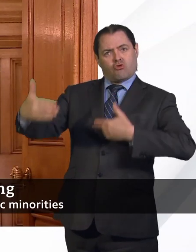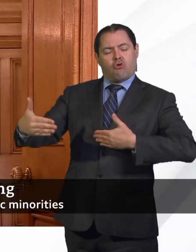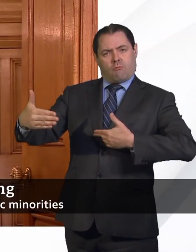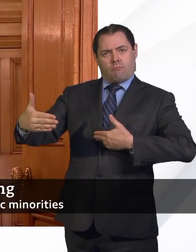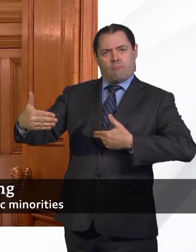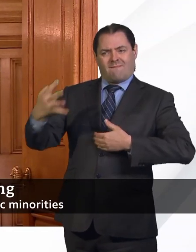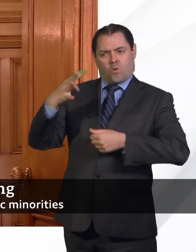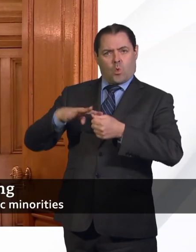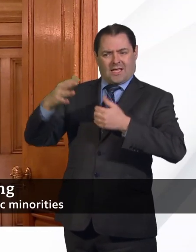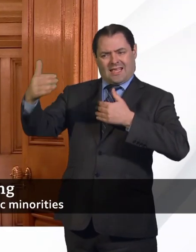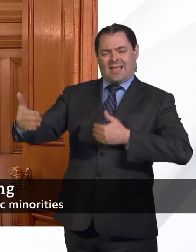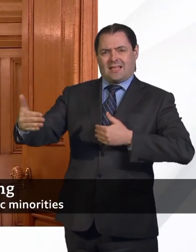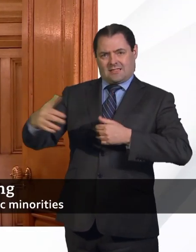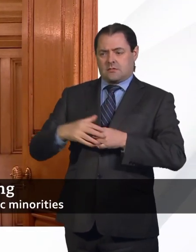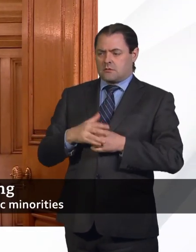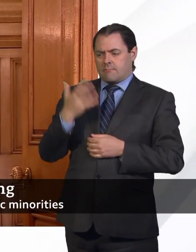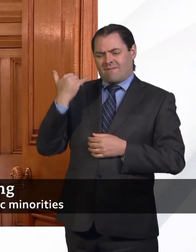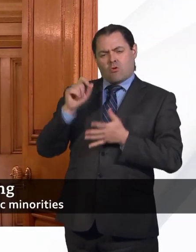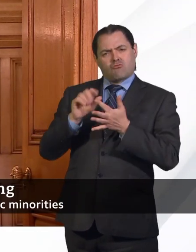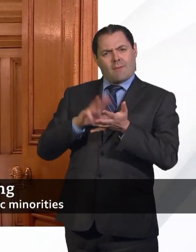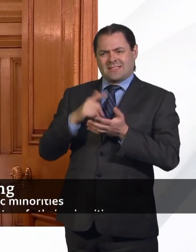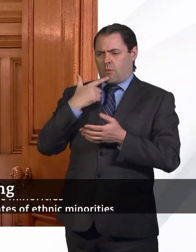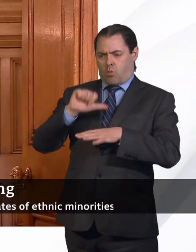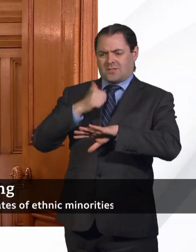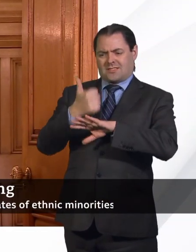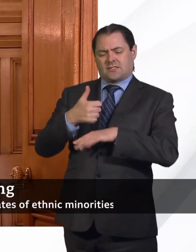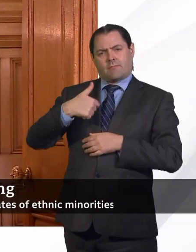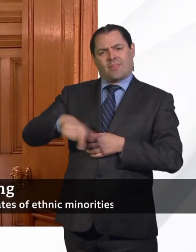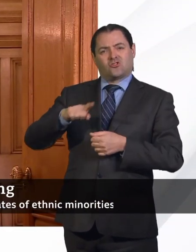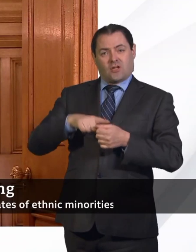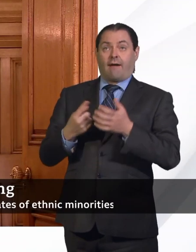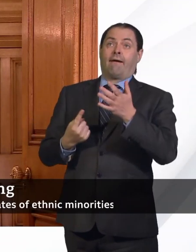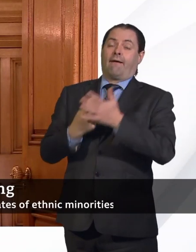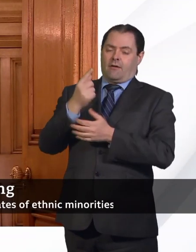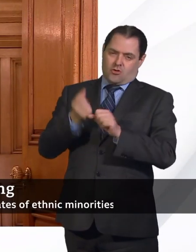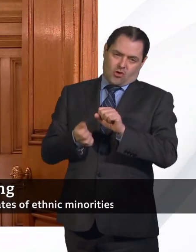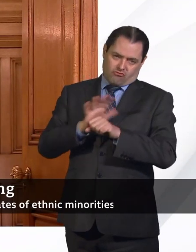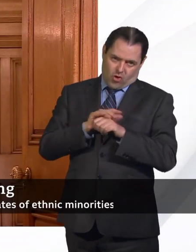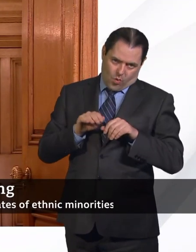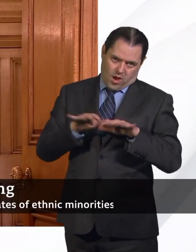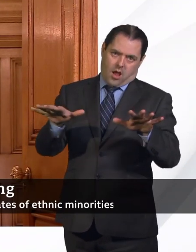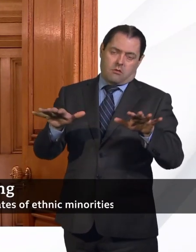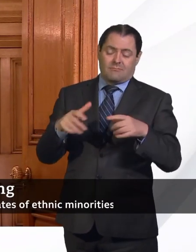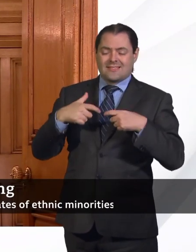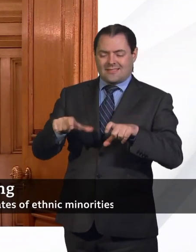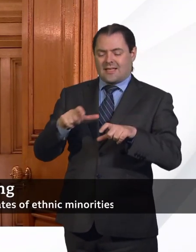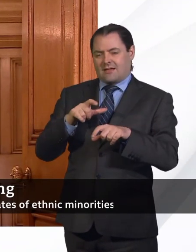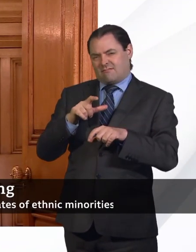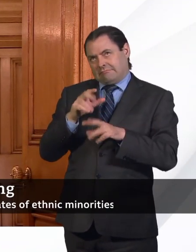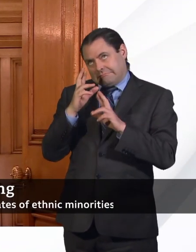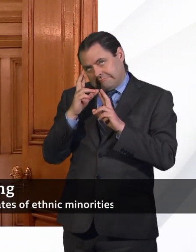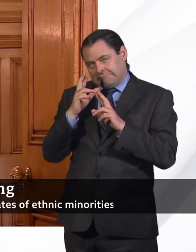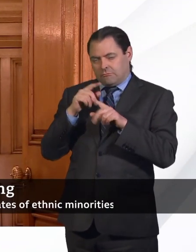has previously said that we'd get them set out this year. That was before coronavirus. We'll still try to do that, but it is not